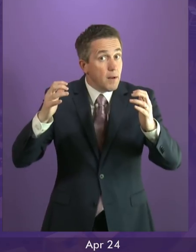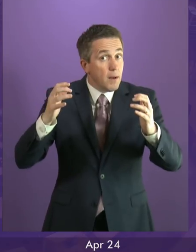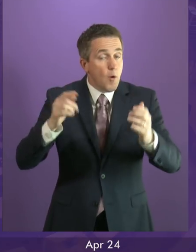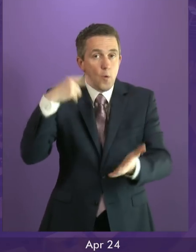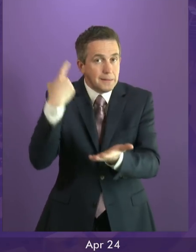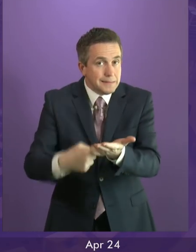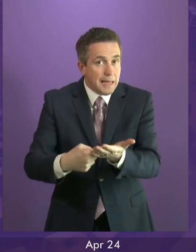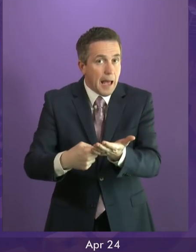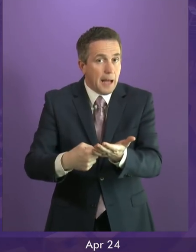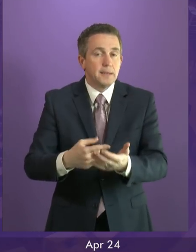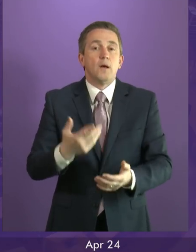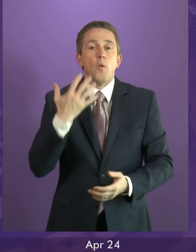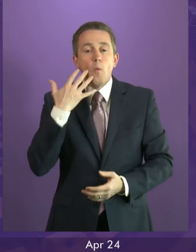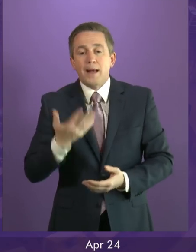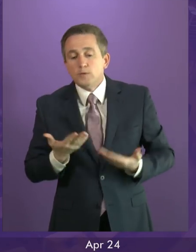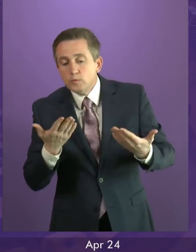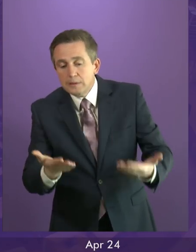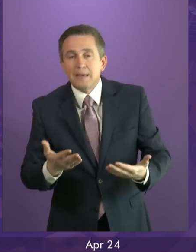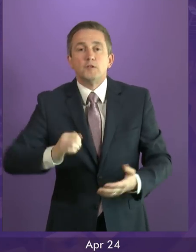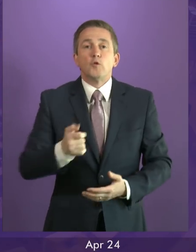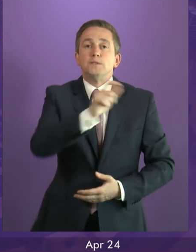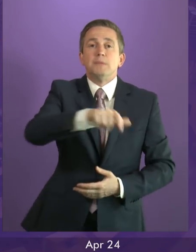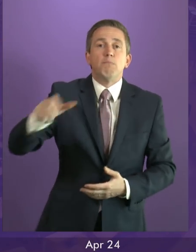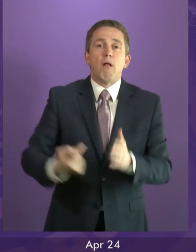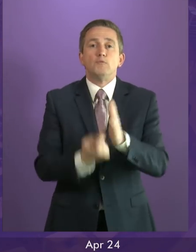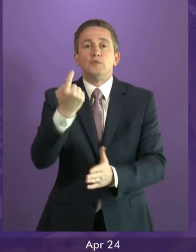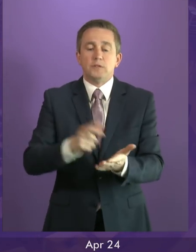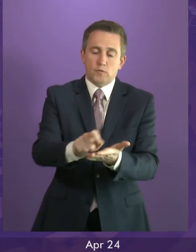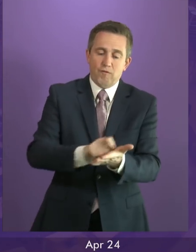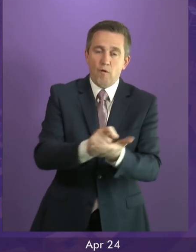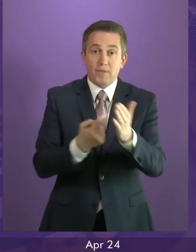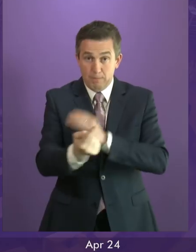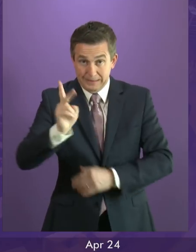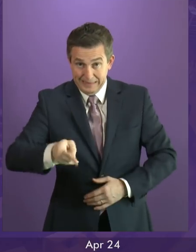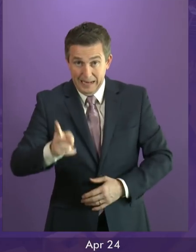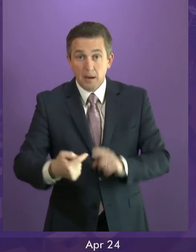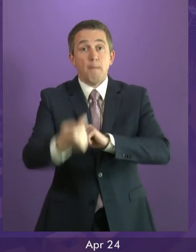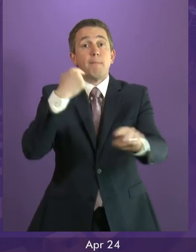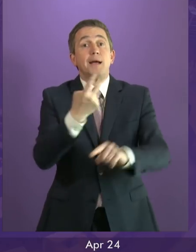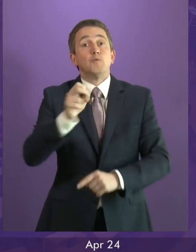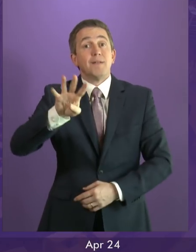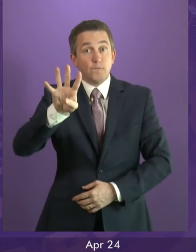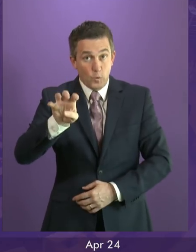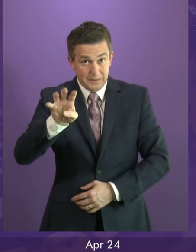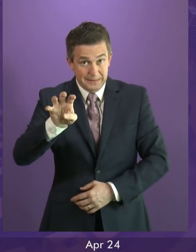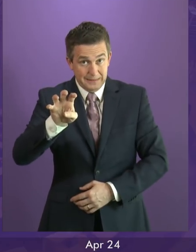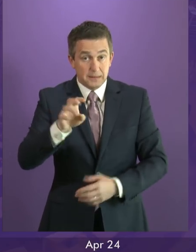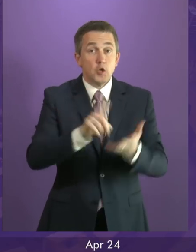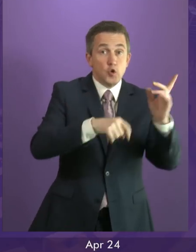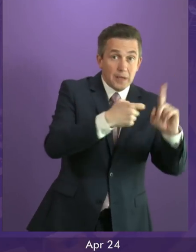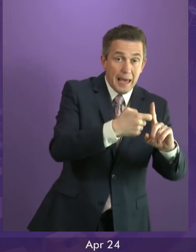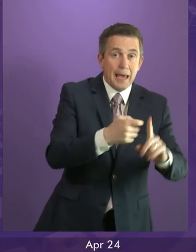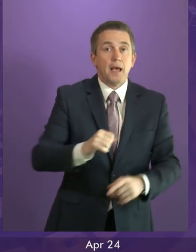right to offer the people of Scotland a choice. In 2014, the Scottish and UK Governments and Parliament, to our